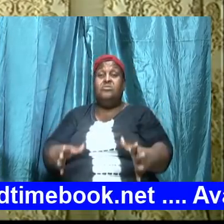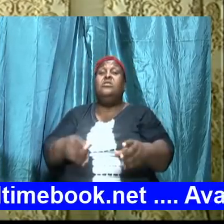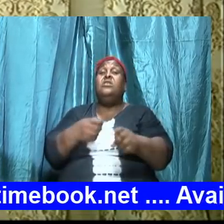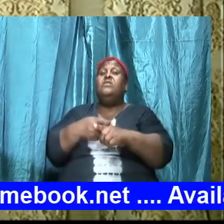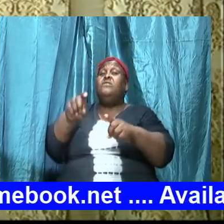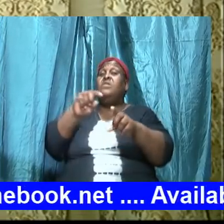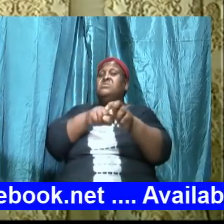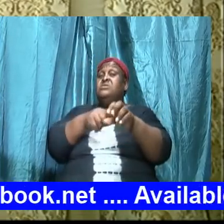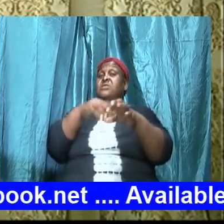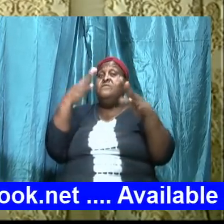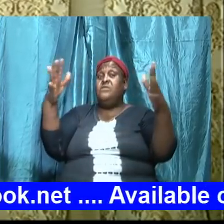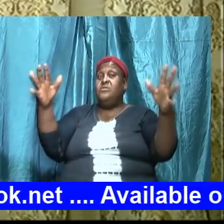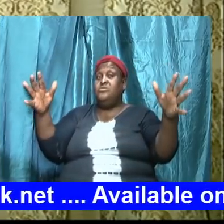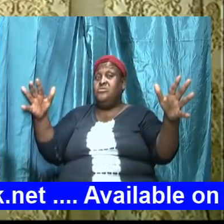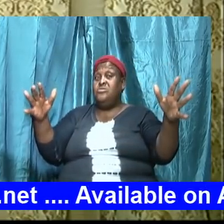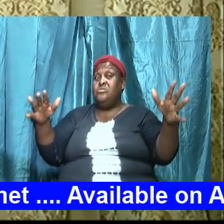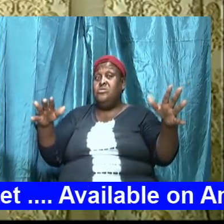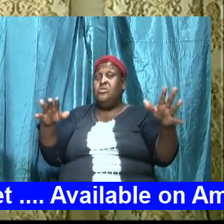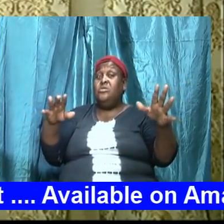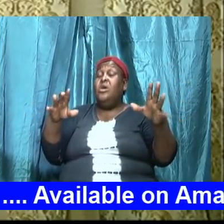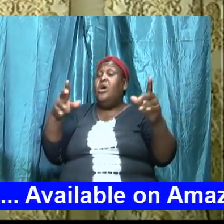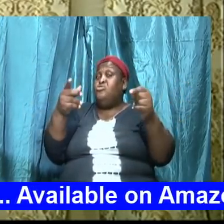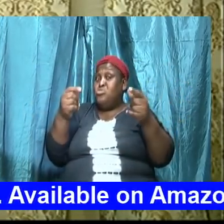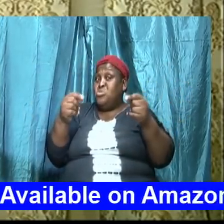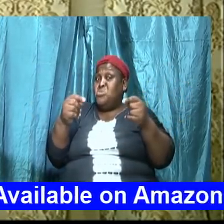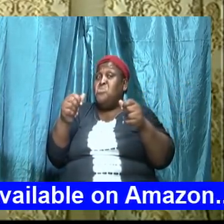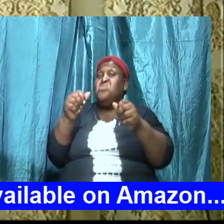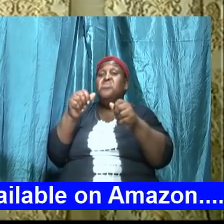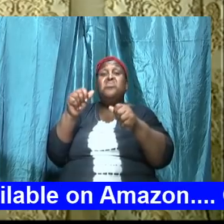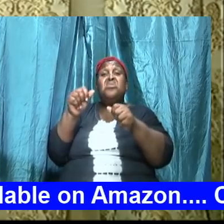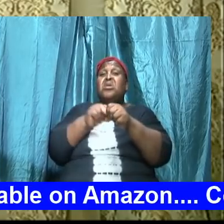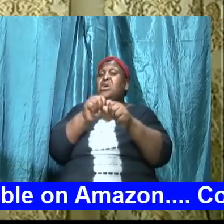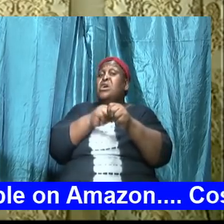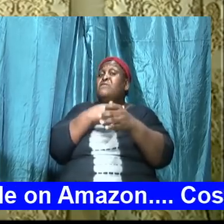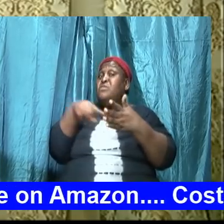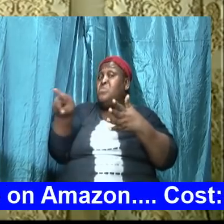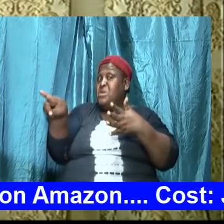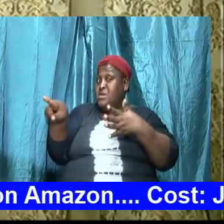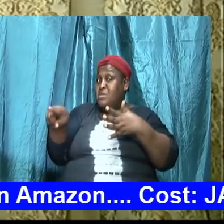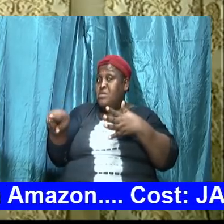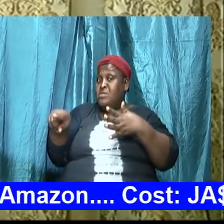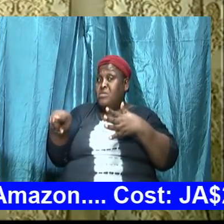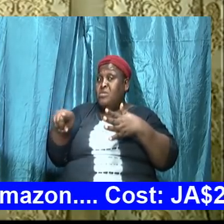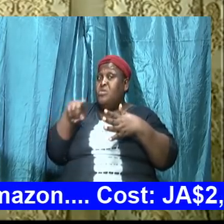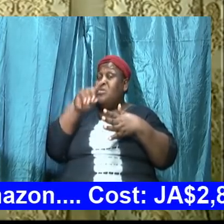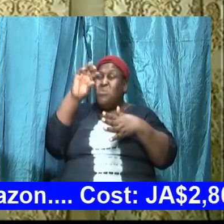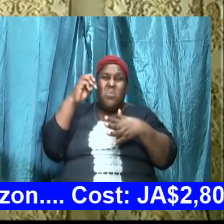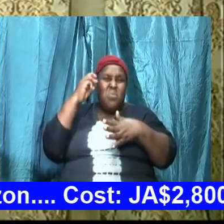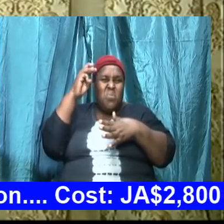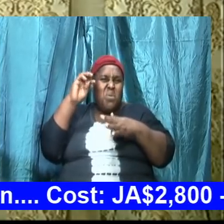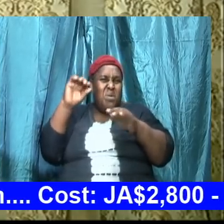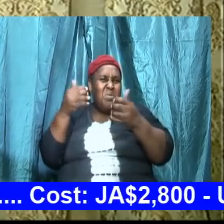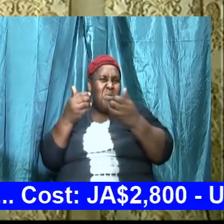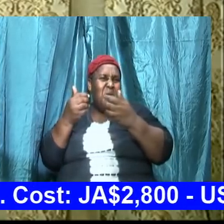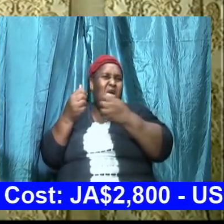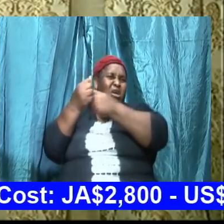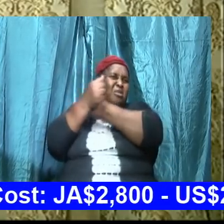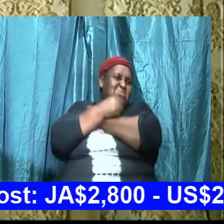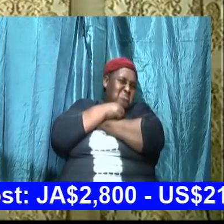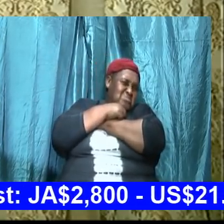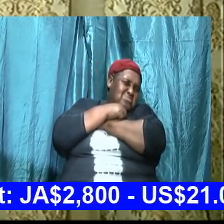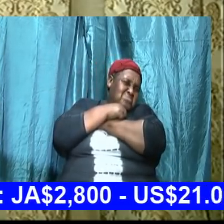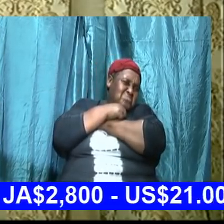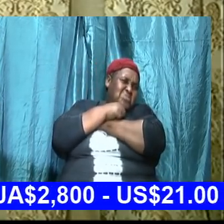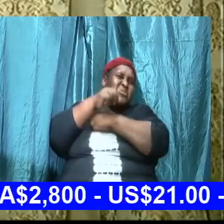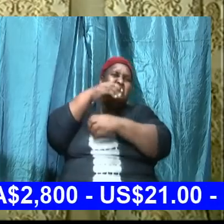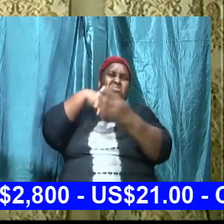and you do that every week or whenever you have class have you ever wondered how when those that love the social sciences